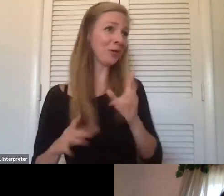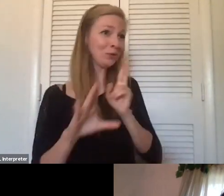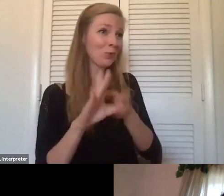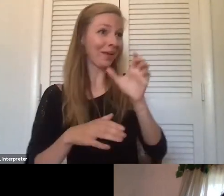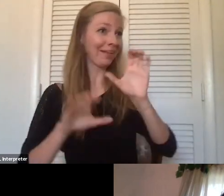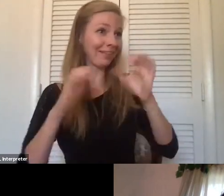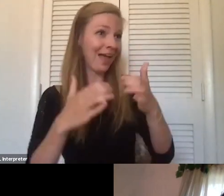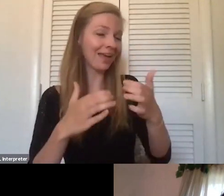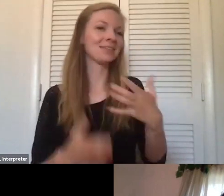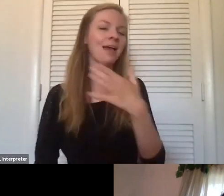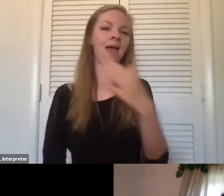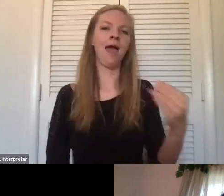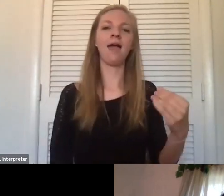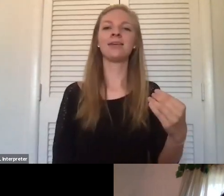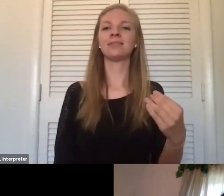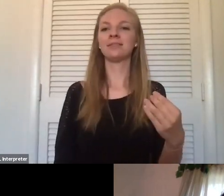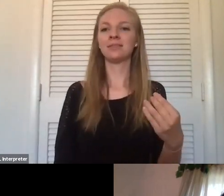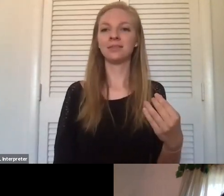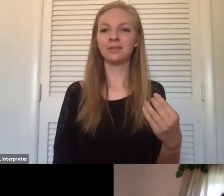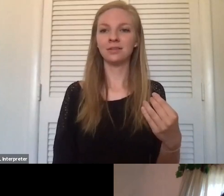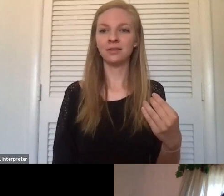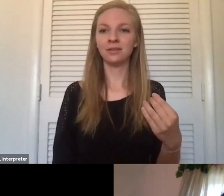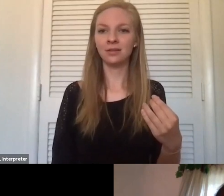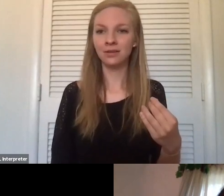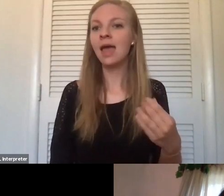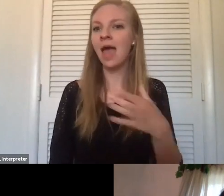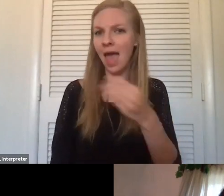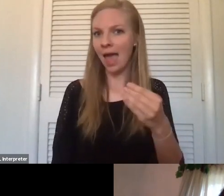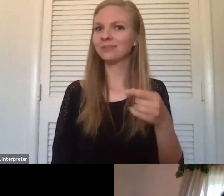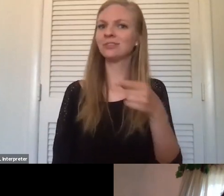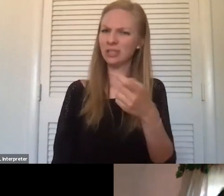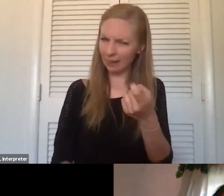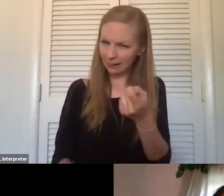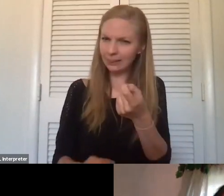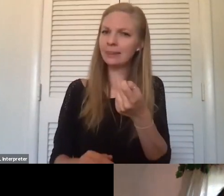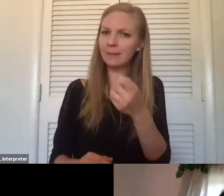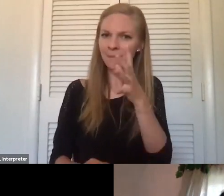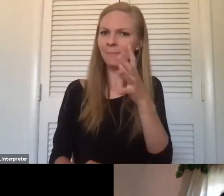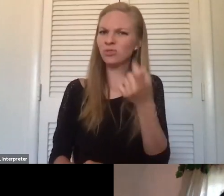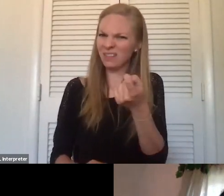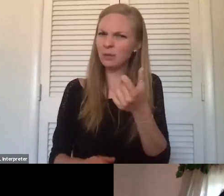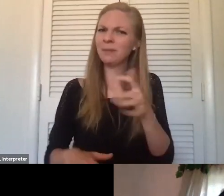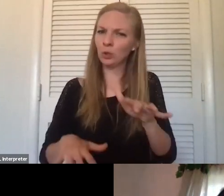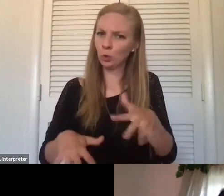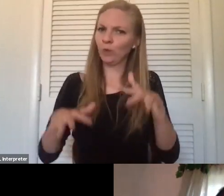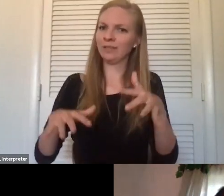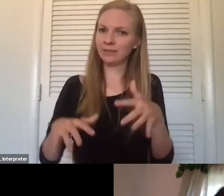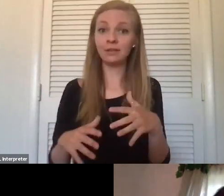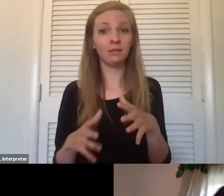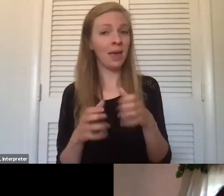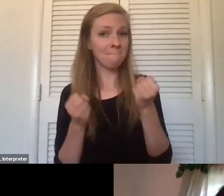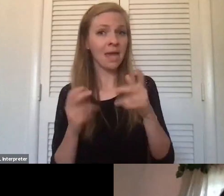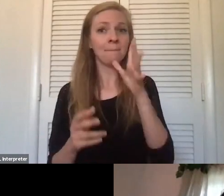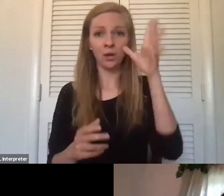And mother was a little bit nervous. And a lot of parents with children who